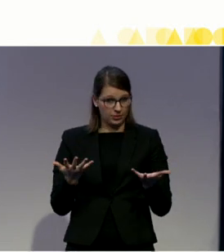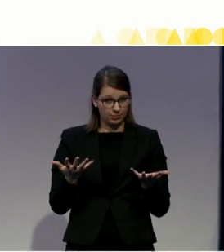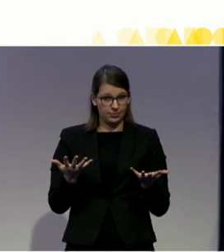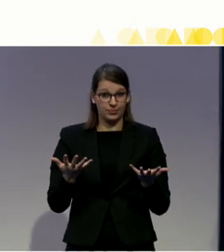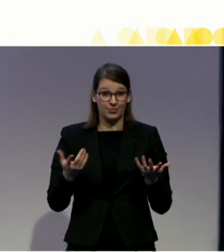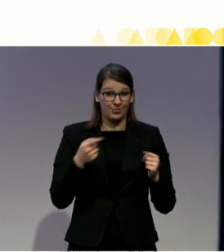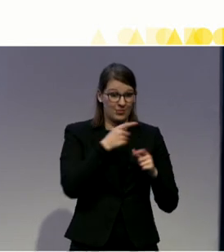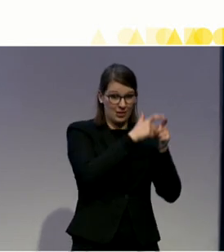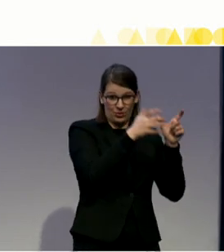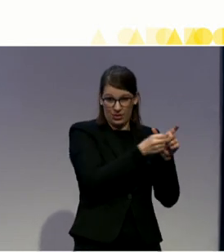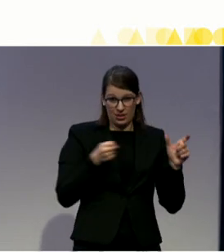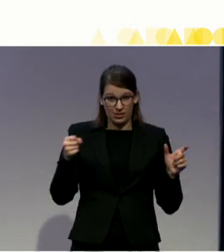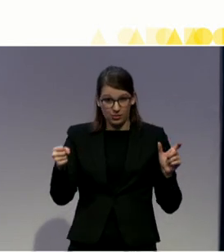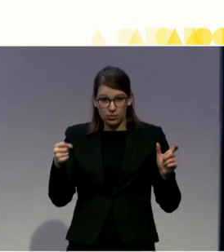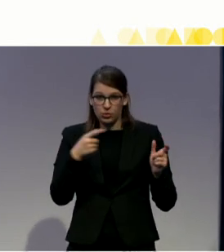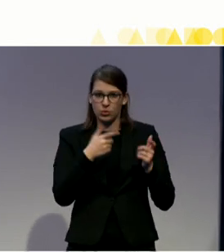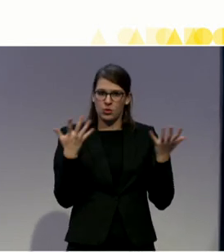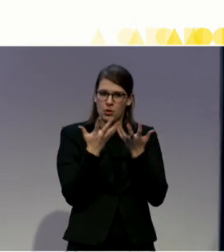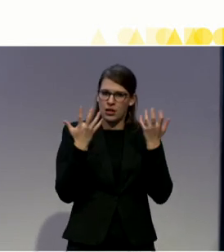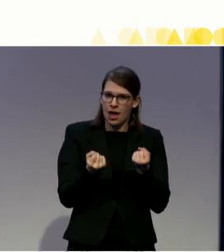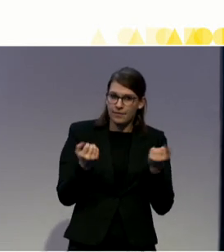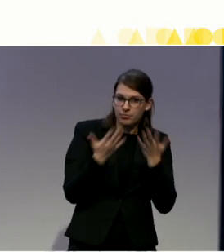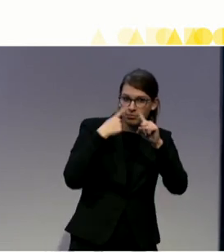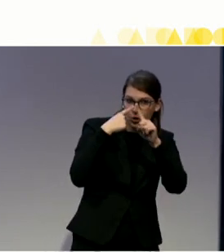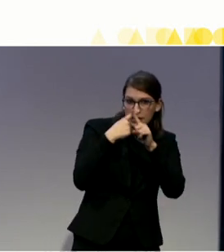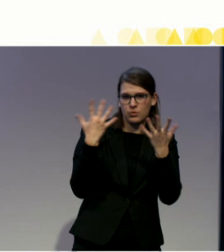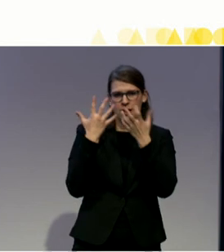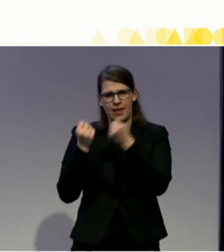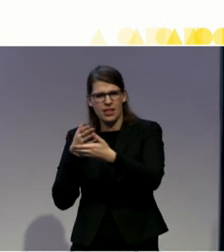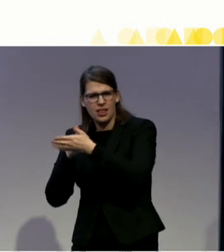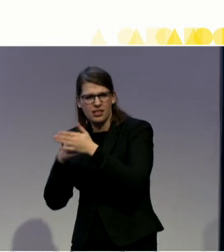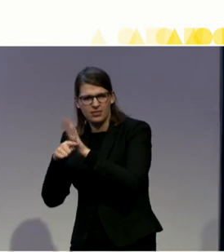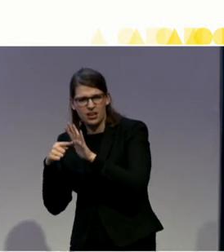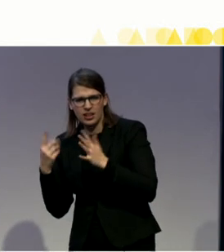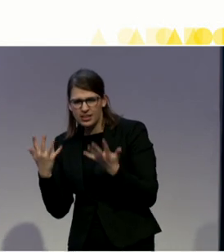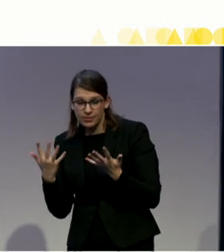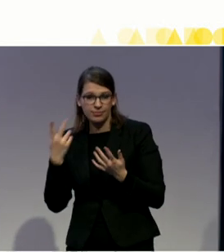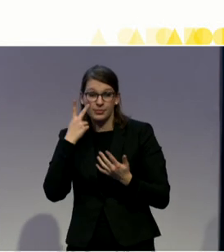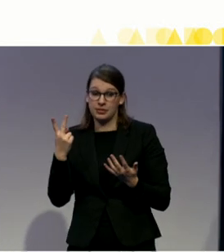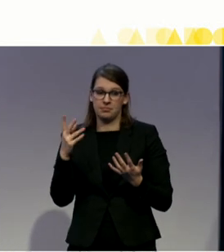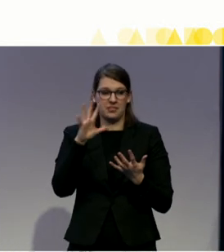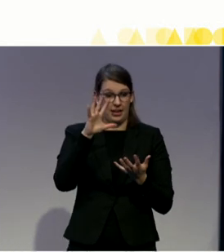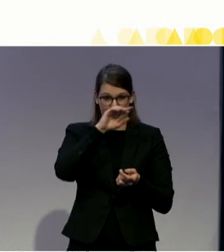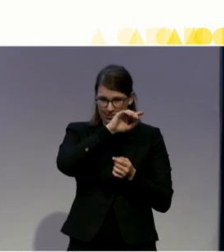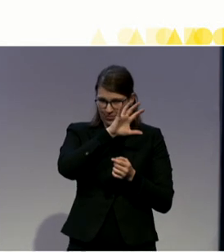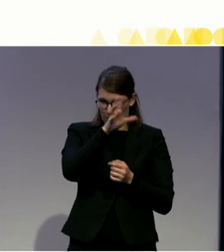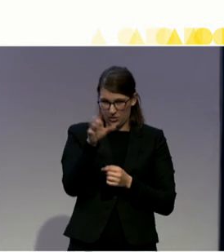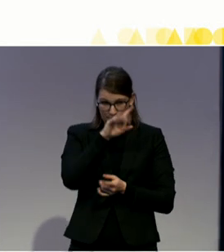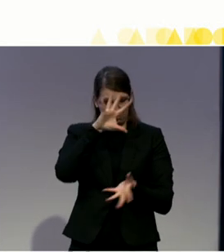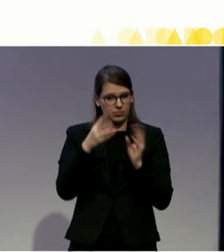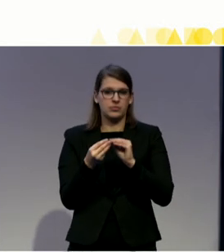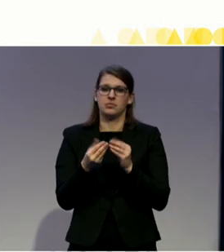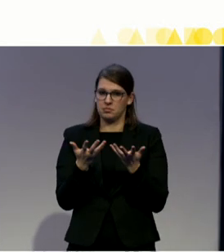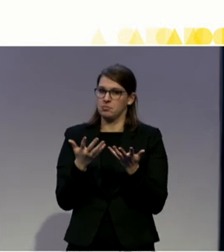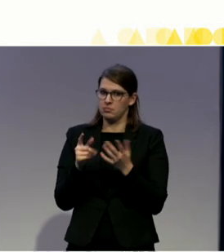similar across the five countries. Now, that presents both opportunities and challenges. It means